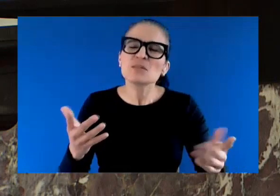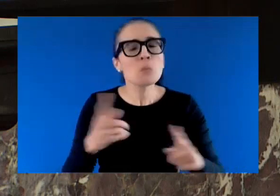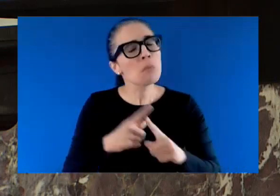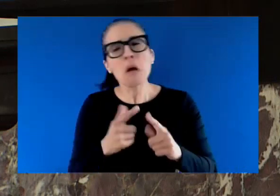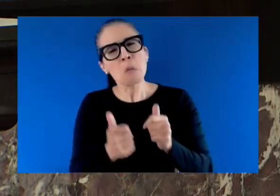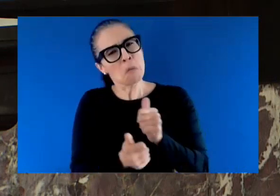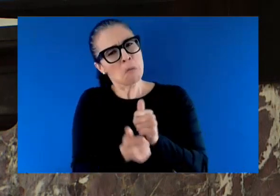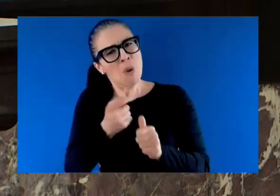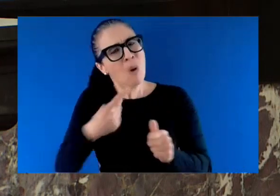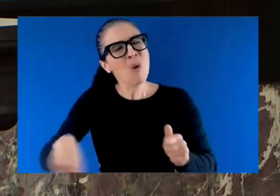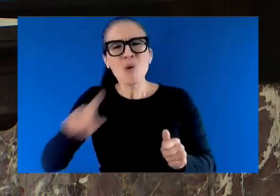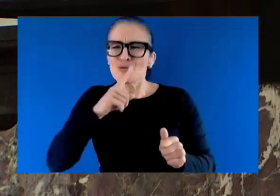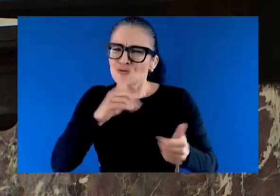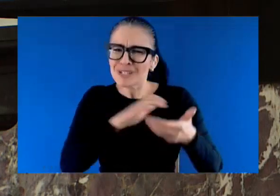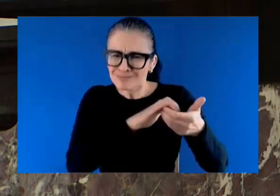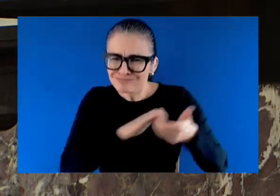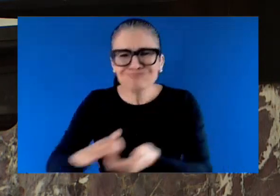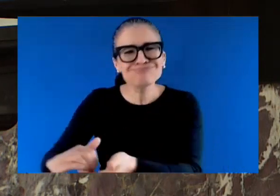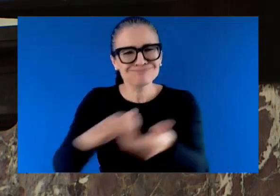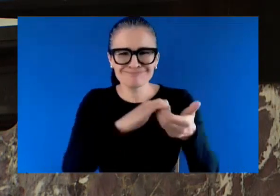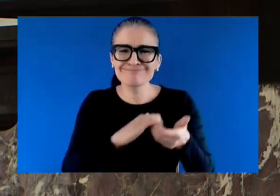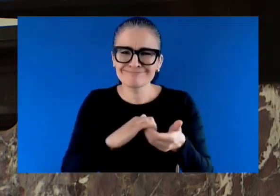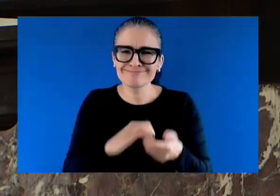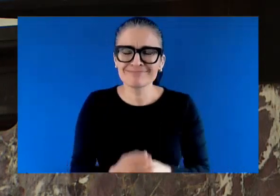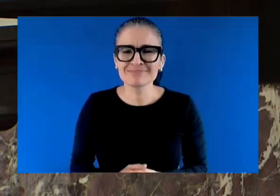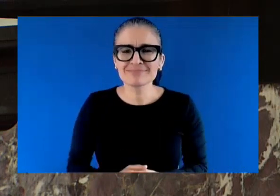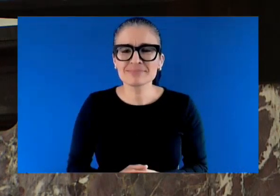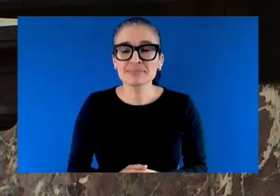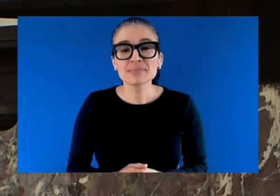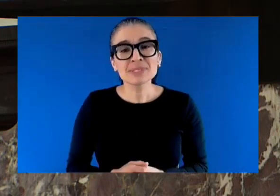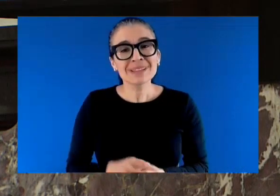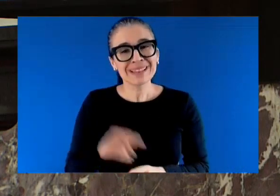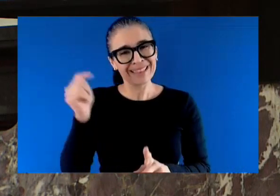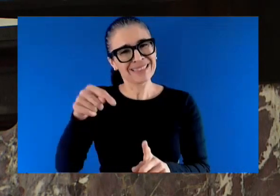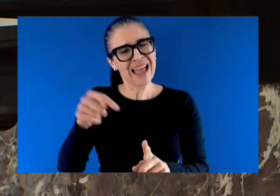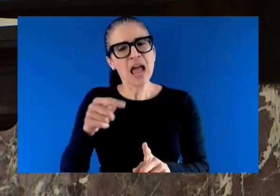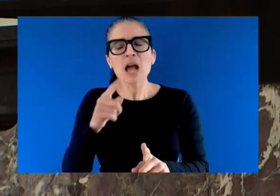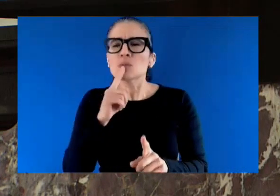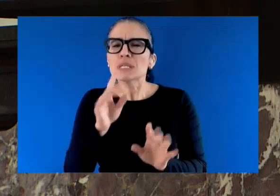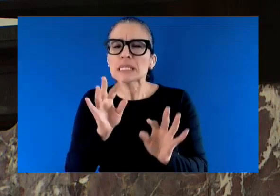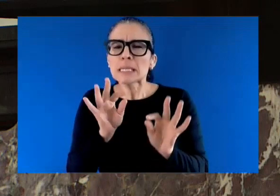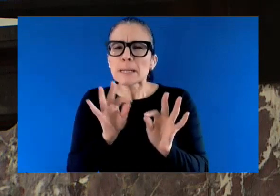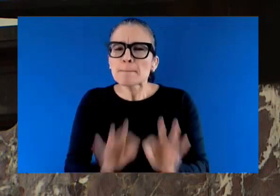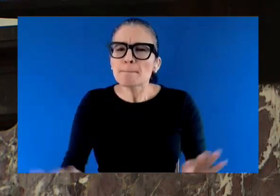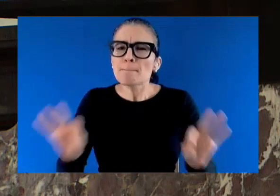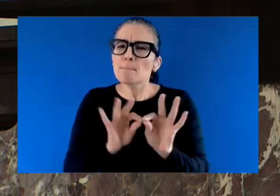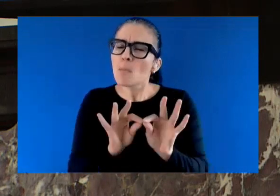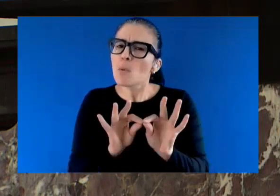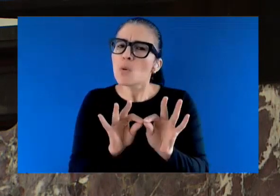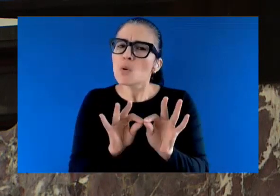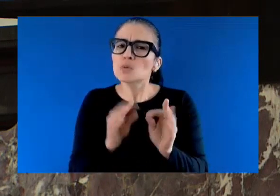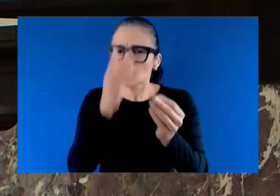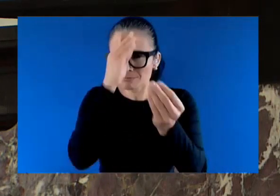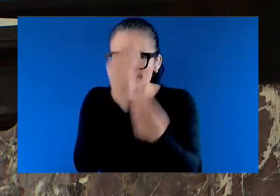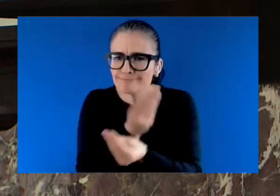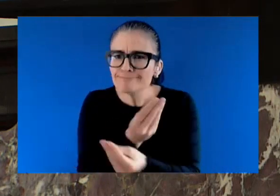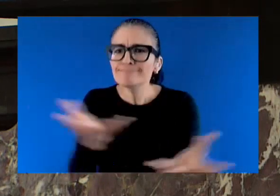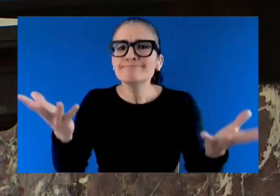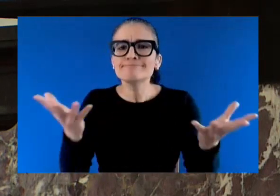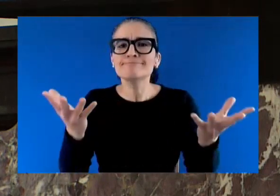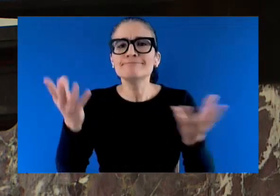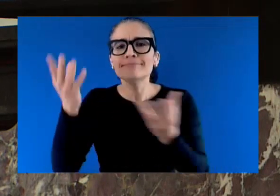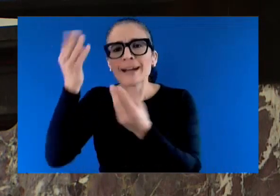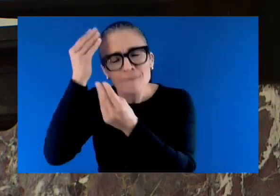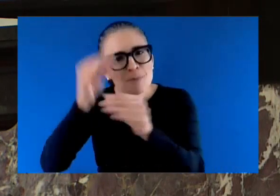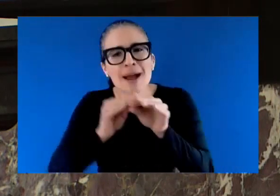That is why it is crucial to come back against disinformation and misinformation while nurturing social connectedness, truth, and open dialogues so